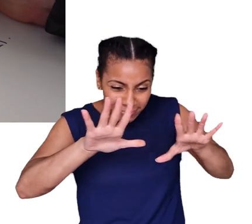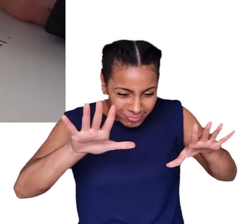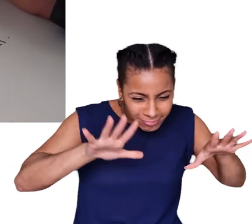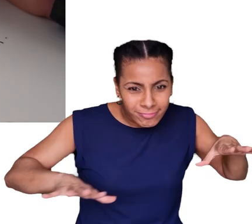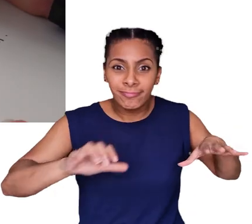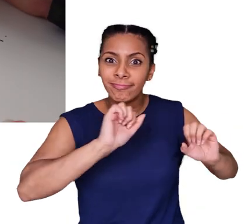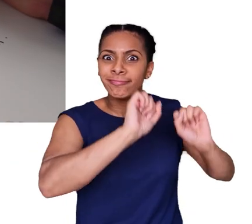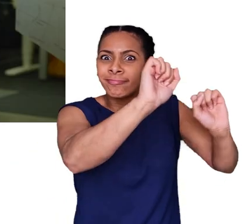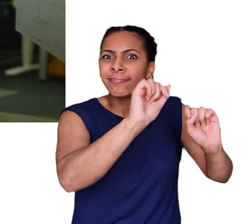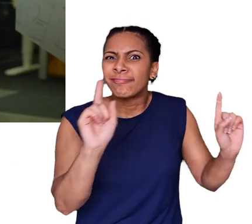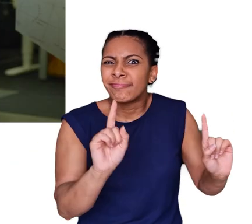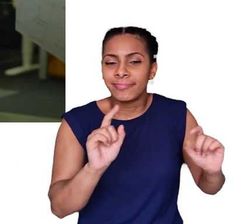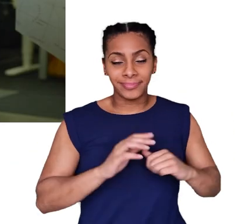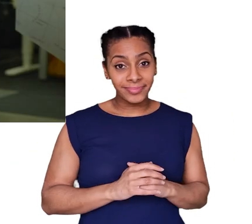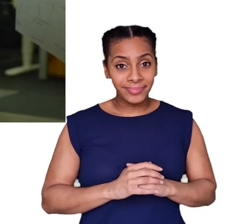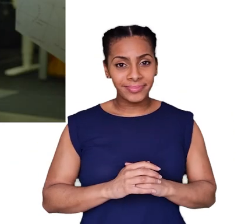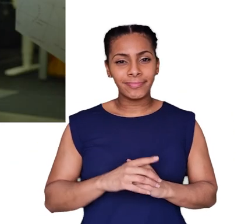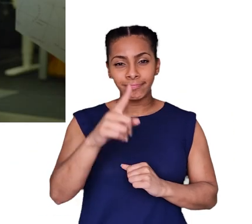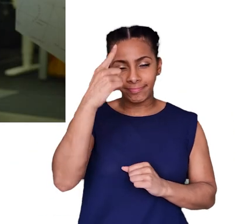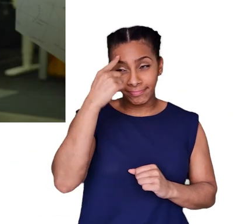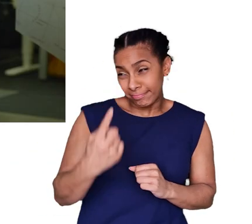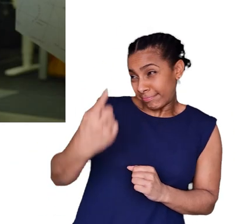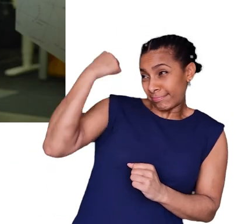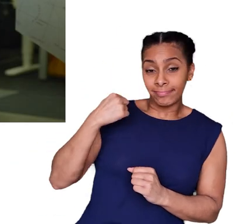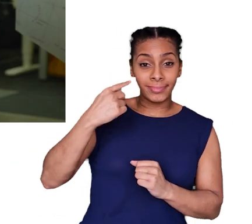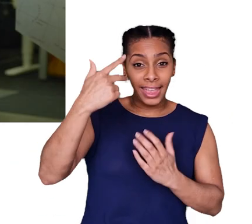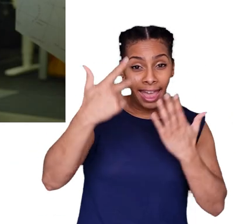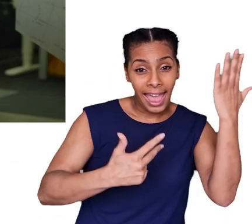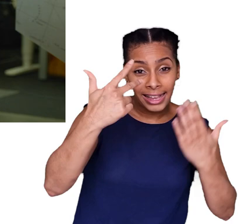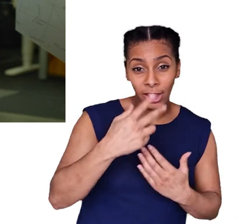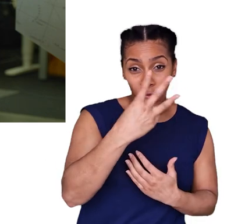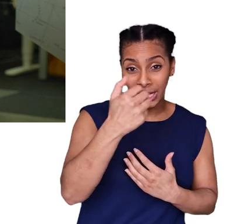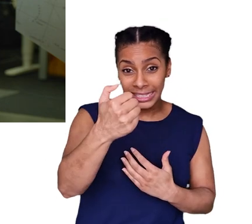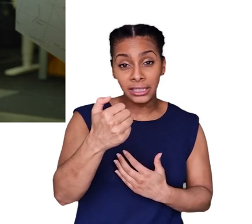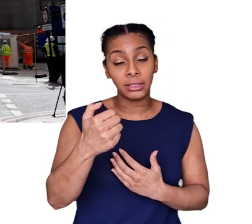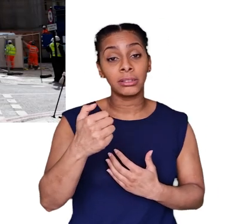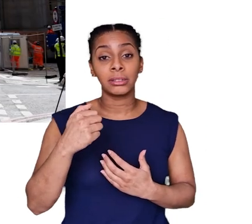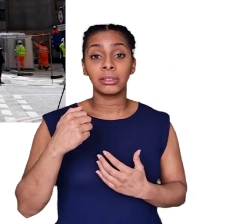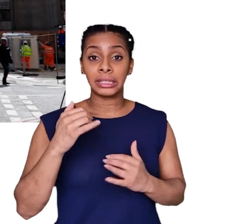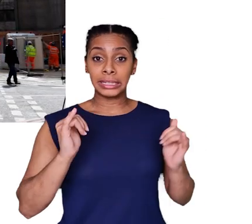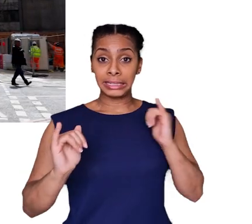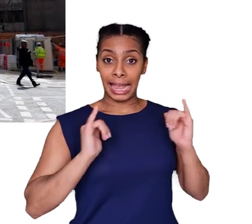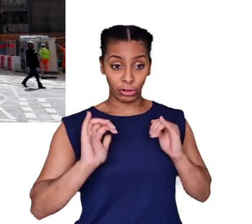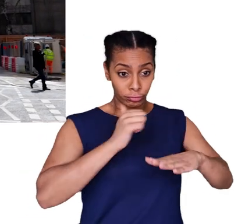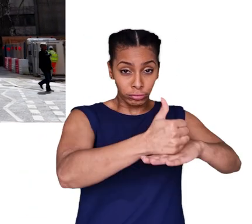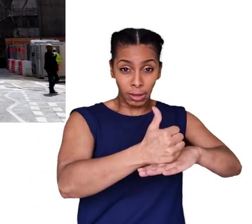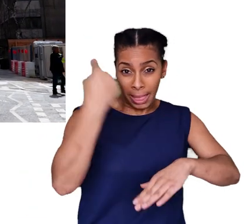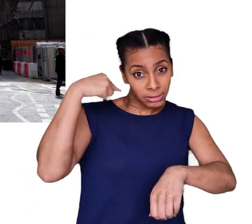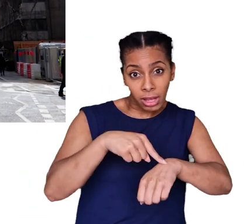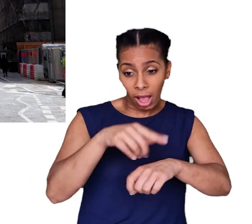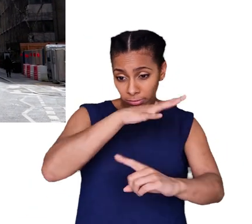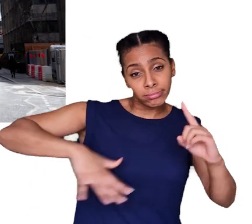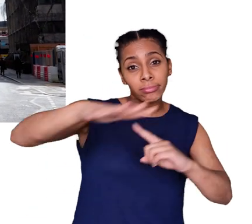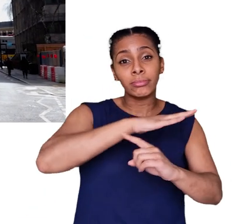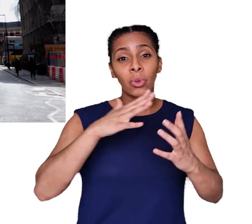building. For instance, if we look at London Bridge Station that came to the site in 1836, the area was full of